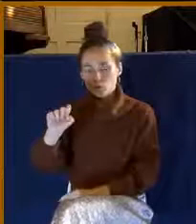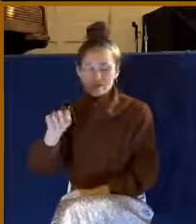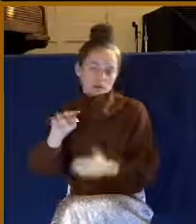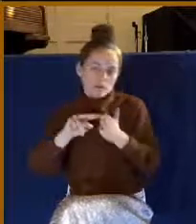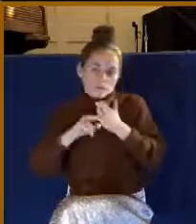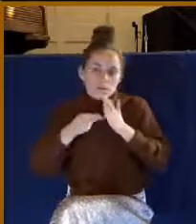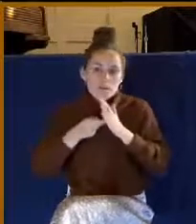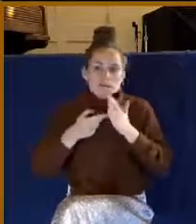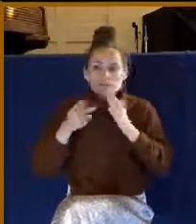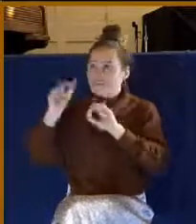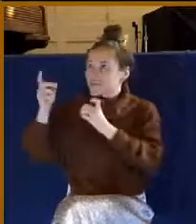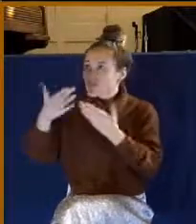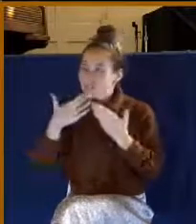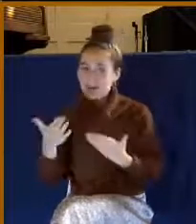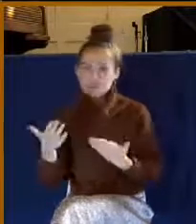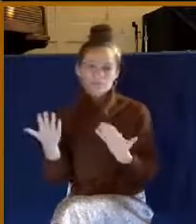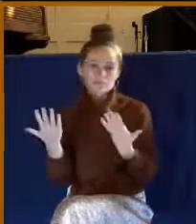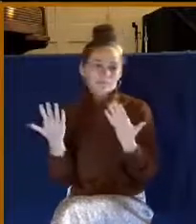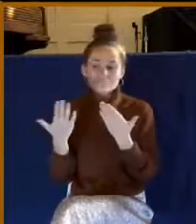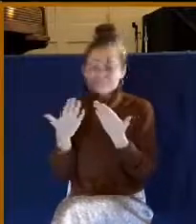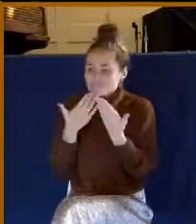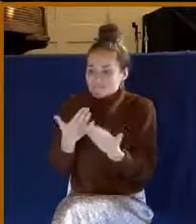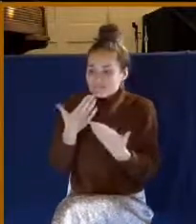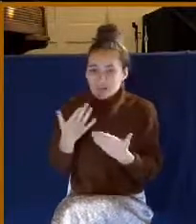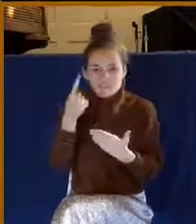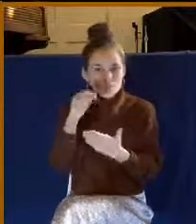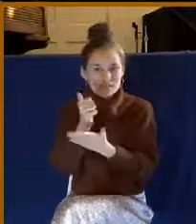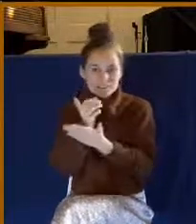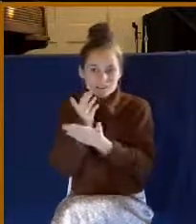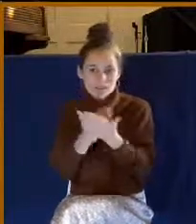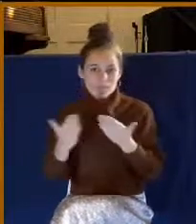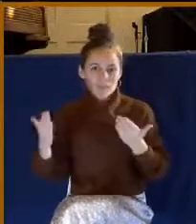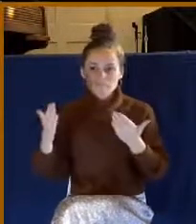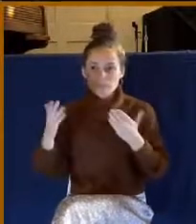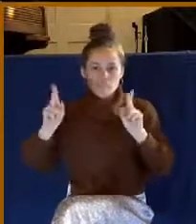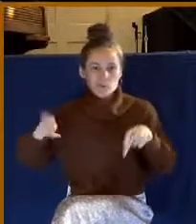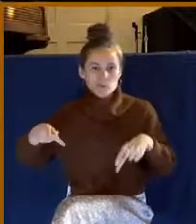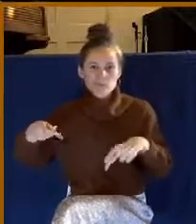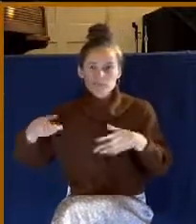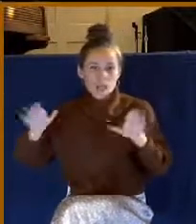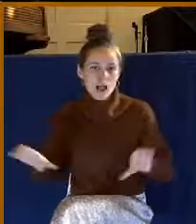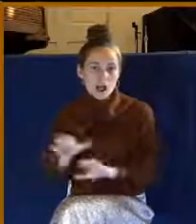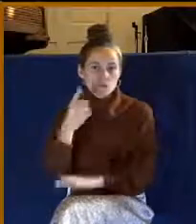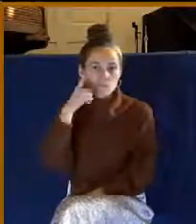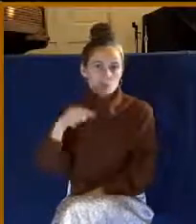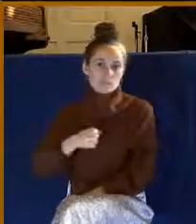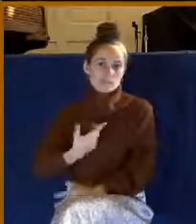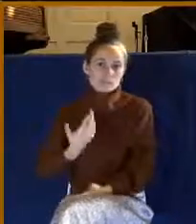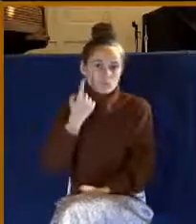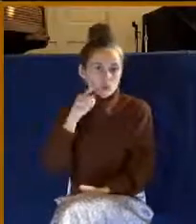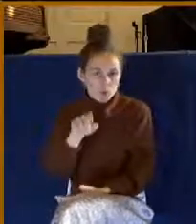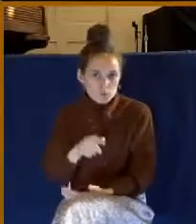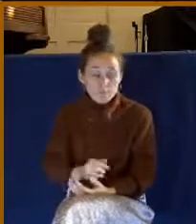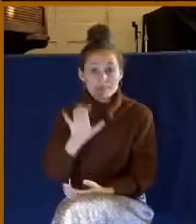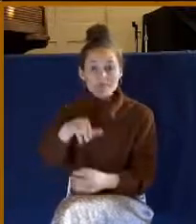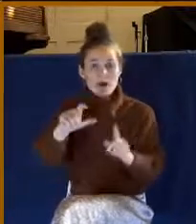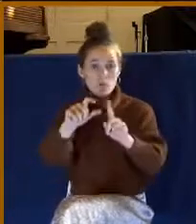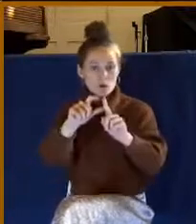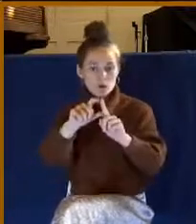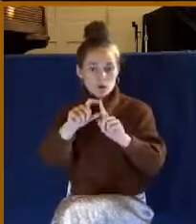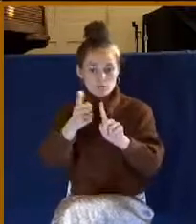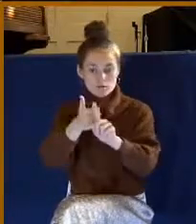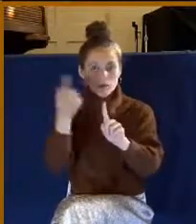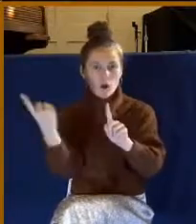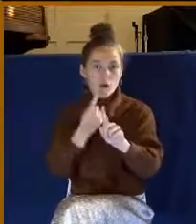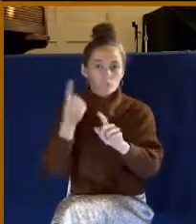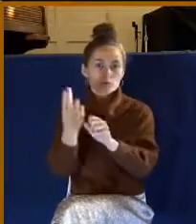give thanks, to return thanks for something that someone has done. This particular word was always used in reference to